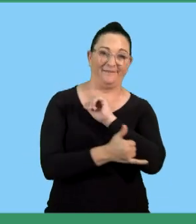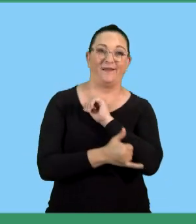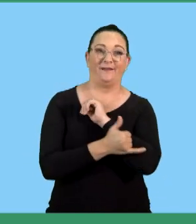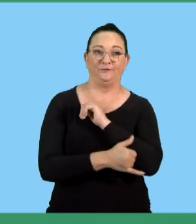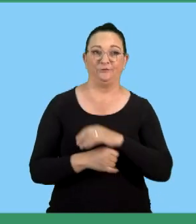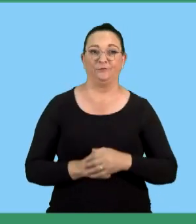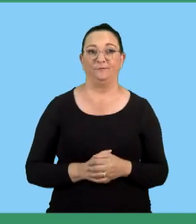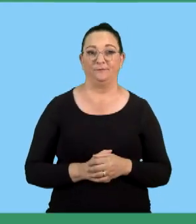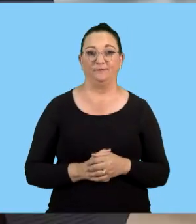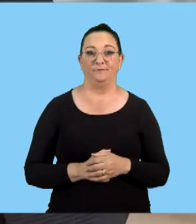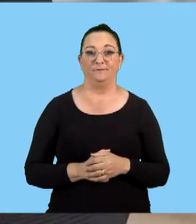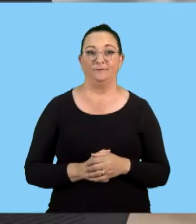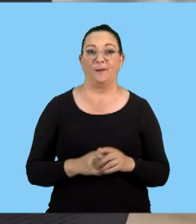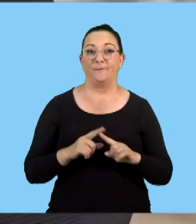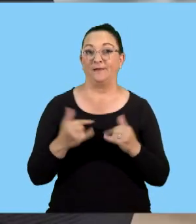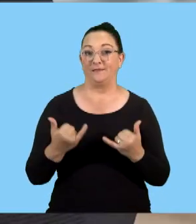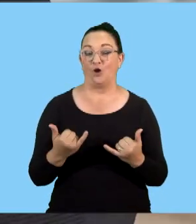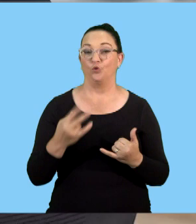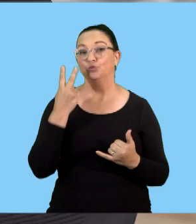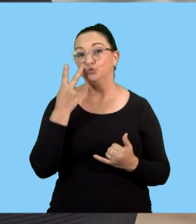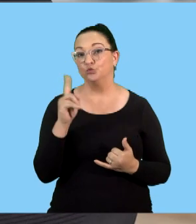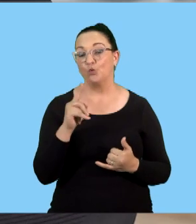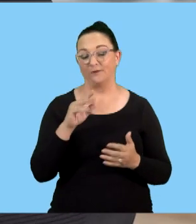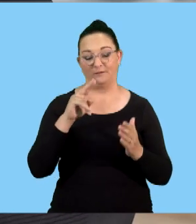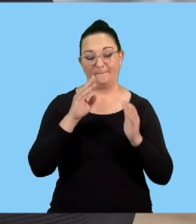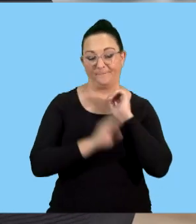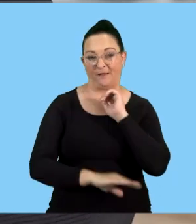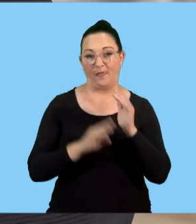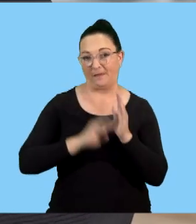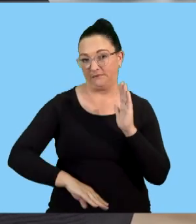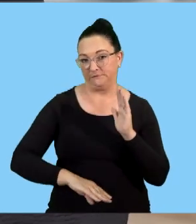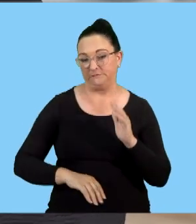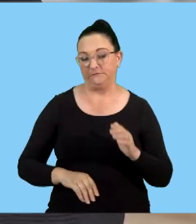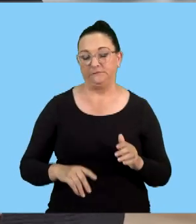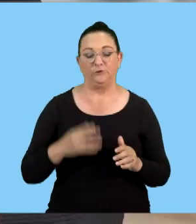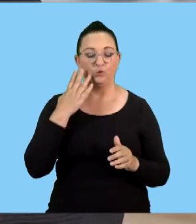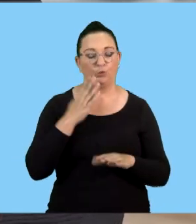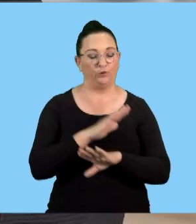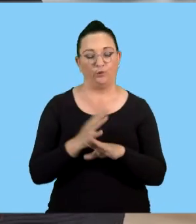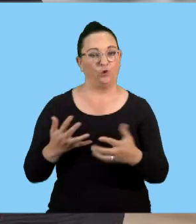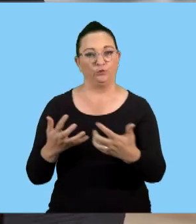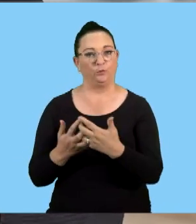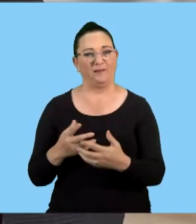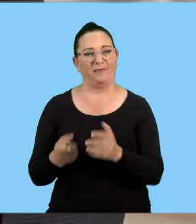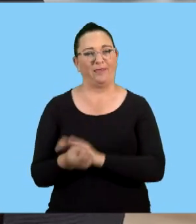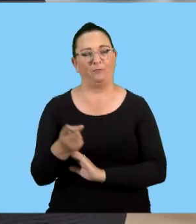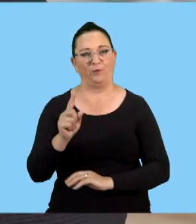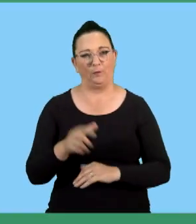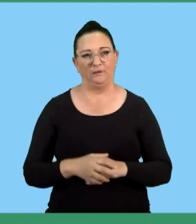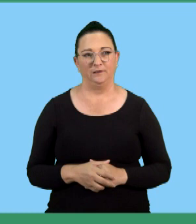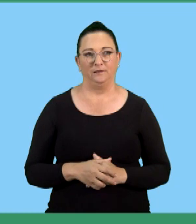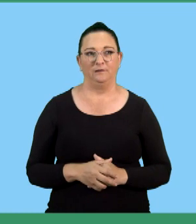we are going to be looking at the penalties to say, if we do not comply, what happens?